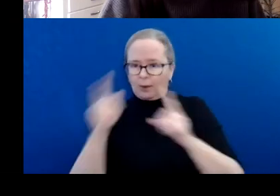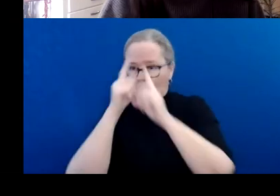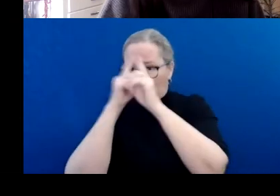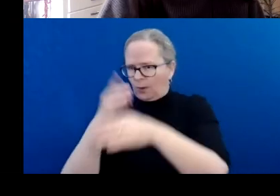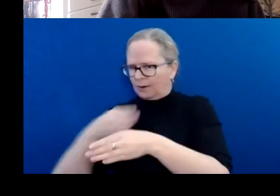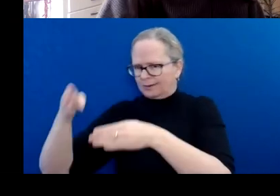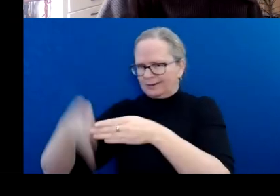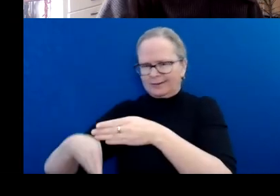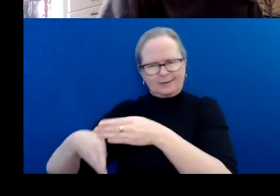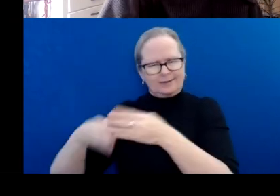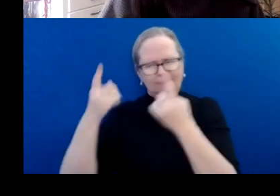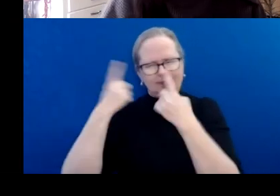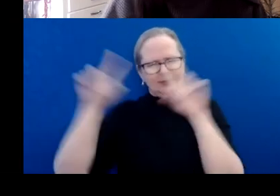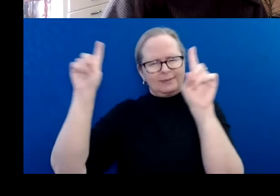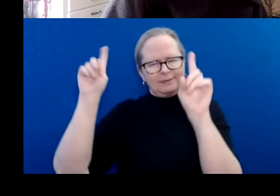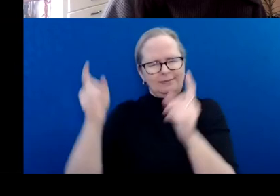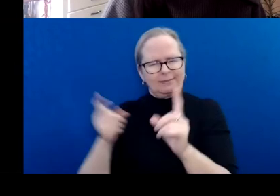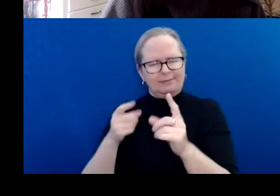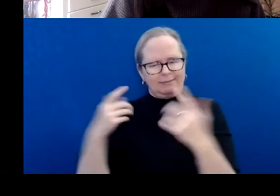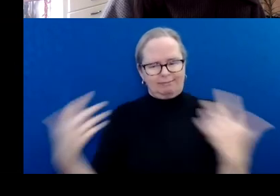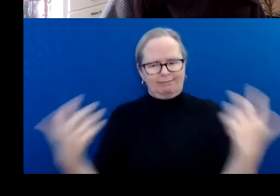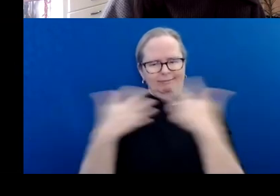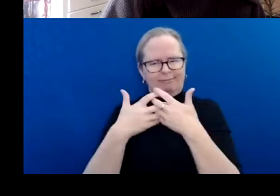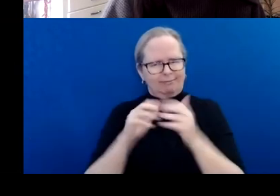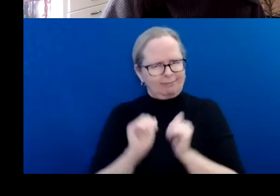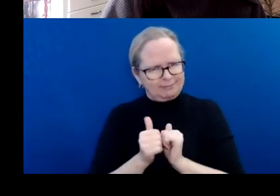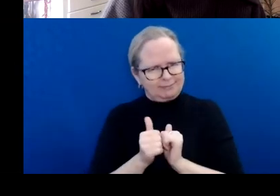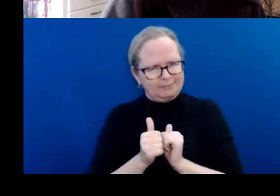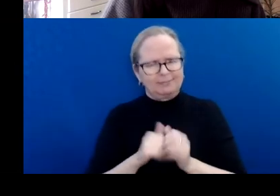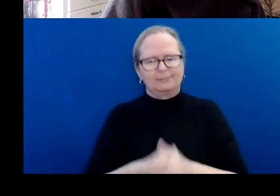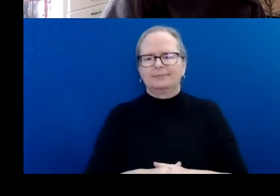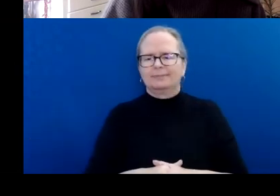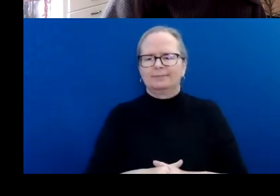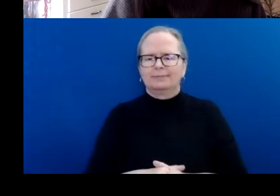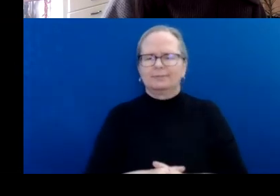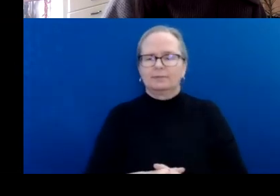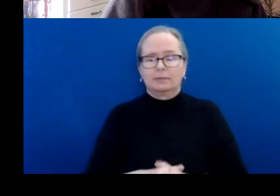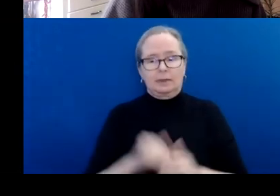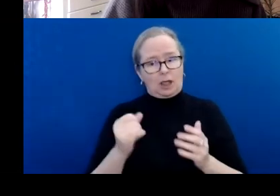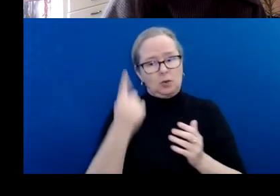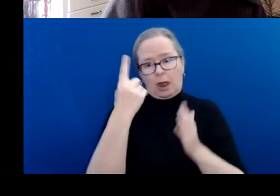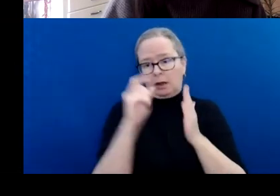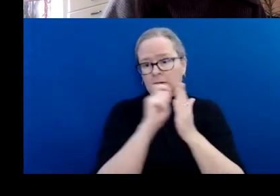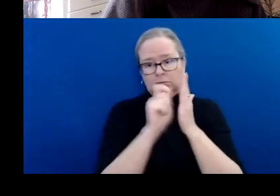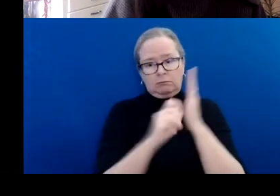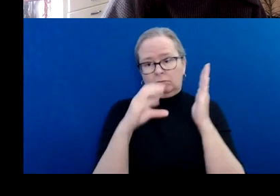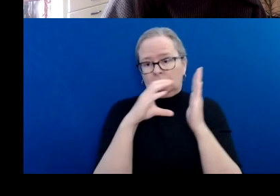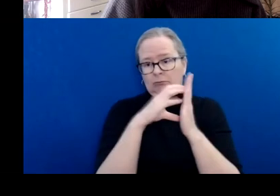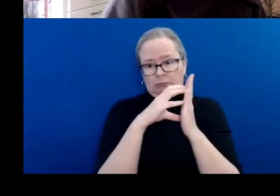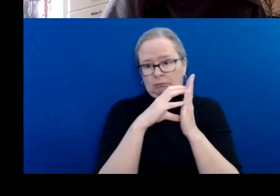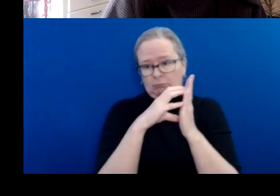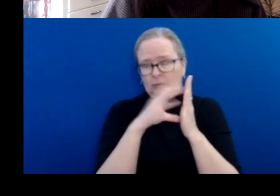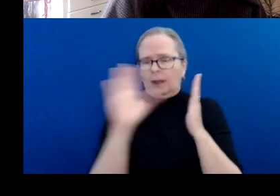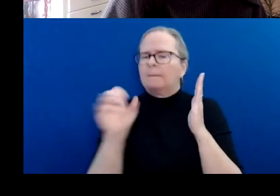This is the only written section, so make sure that you include all relevant information needed to clearly describe your